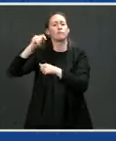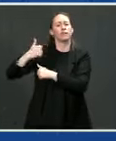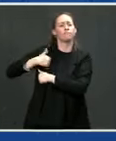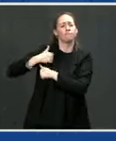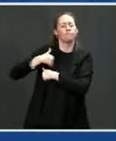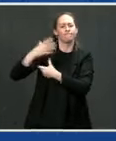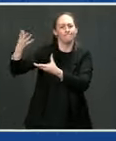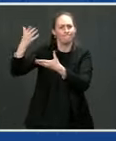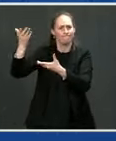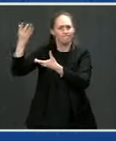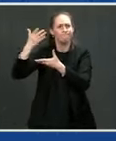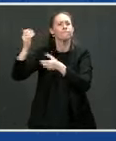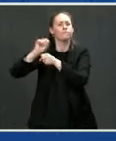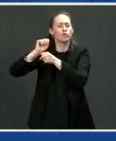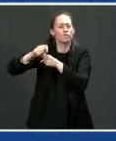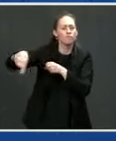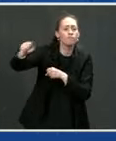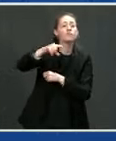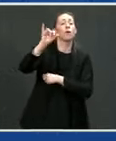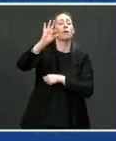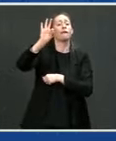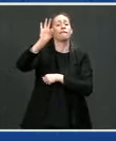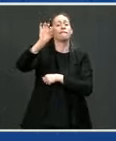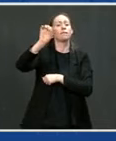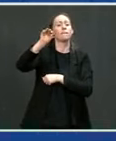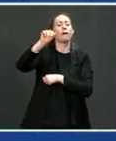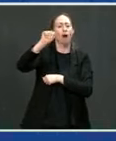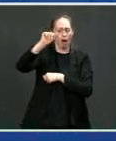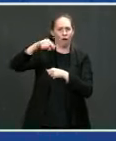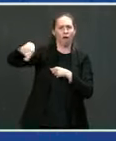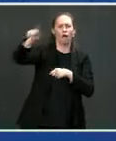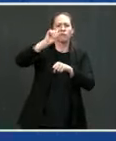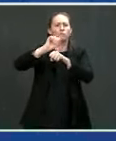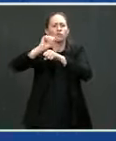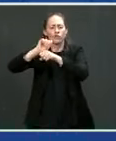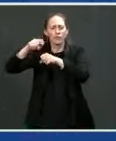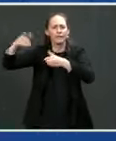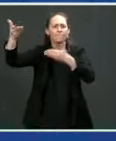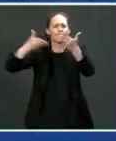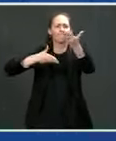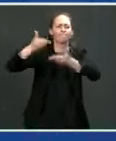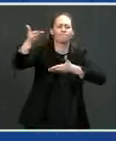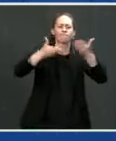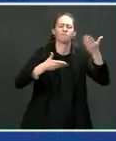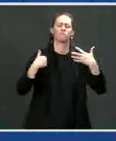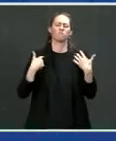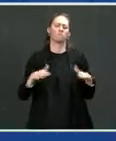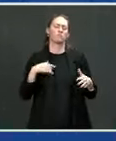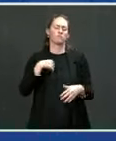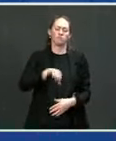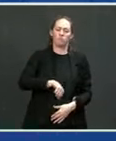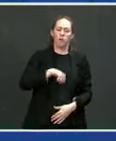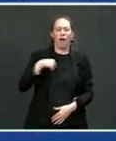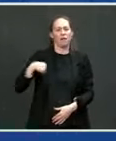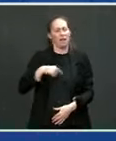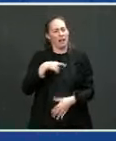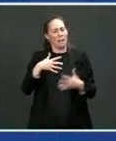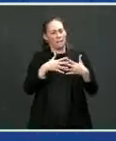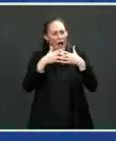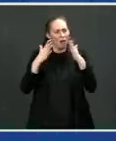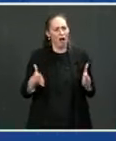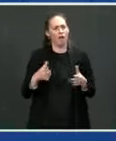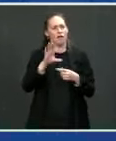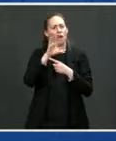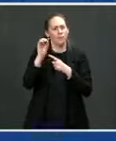-owned suppliers. So we're very proud of that, very proud to be an American company. And I'm with Mercedes here, one of our manufacturing